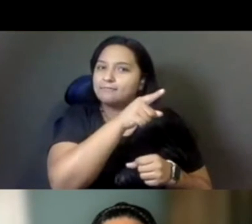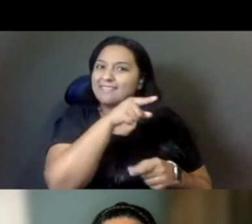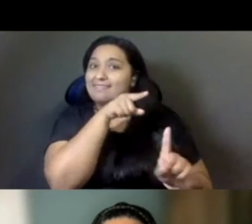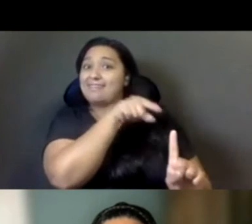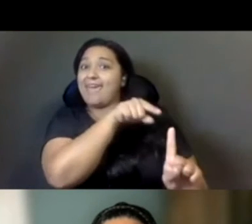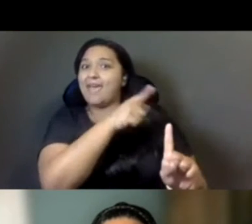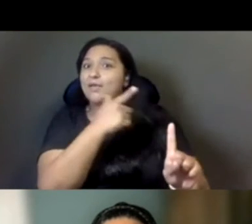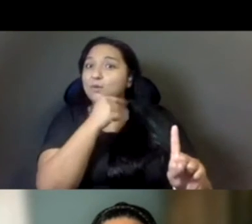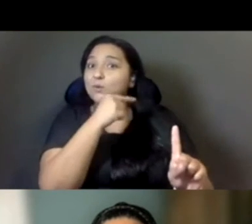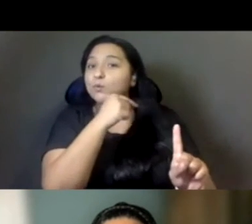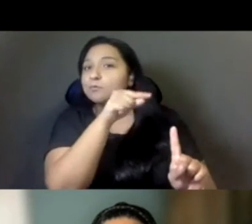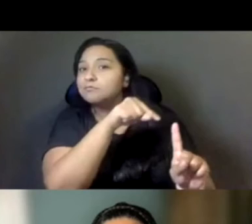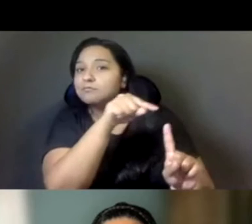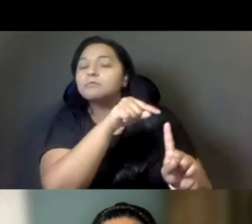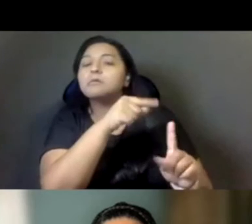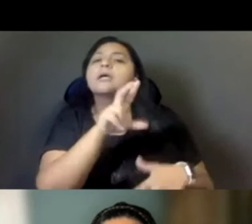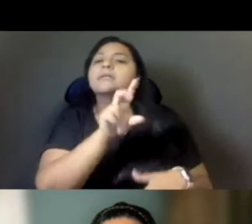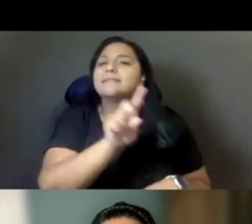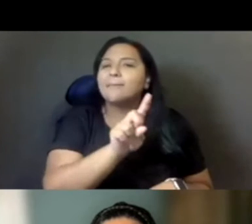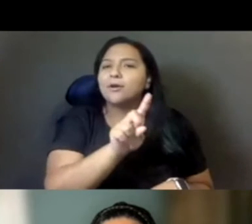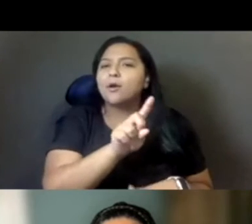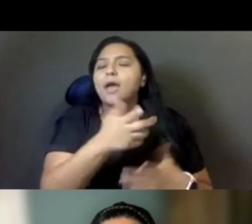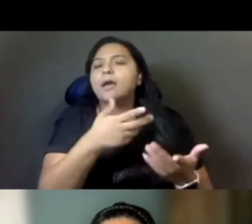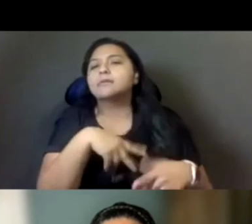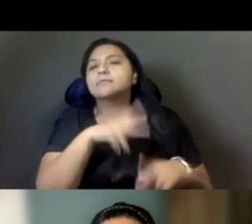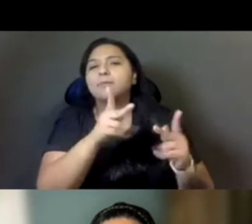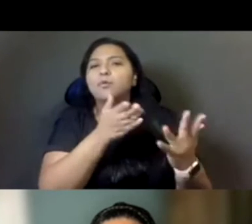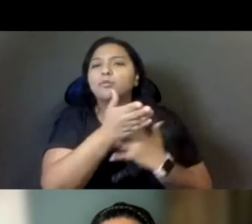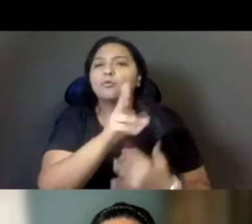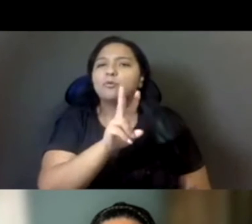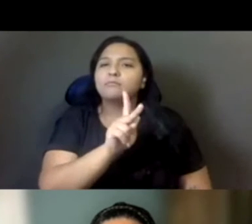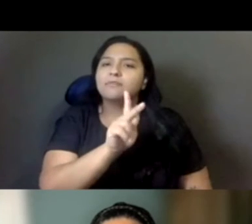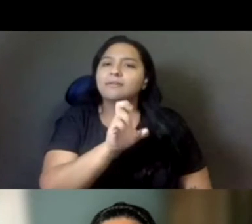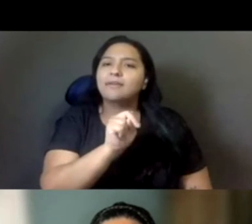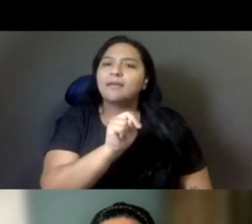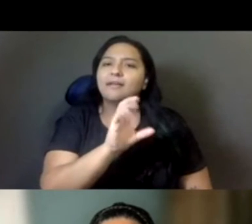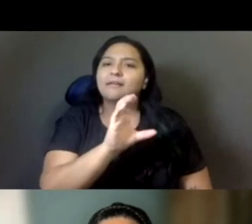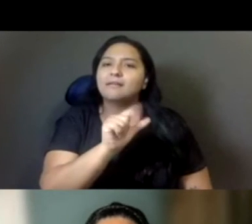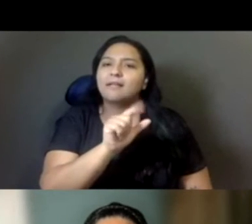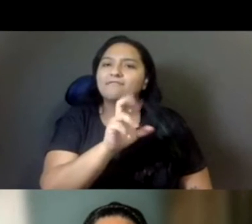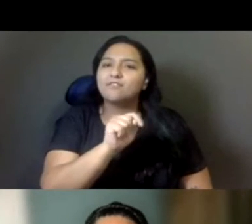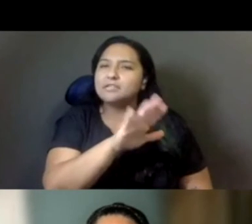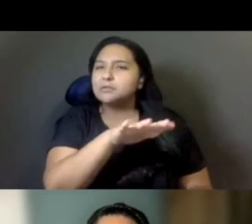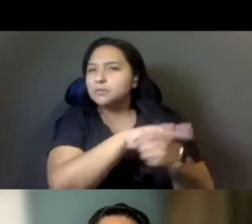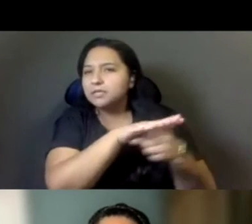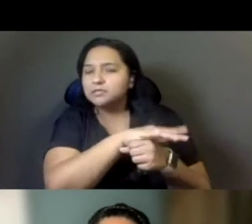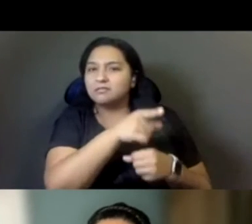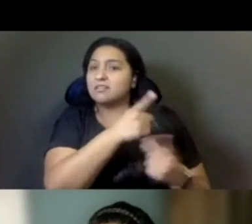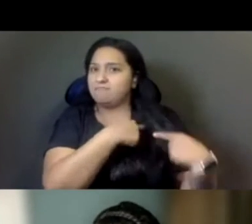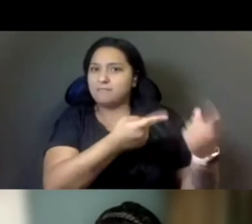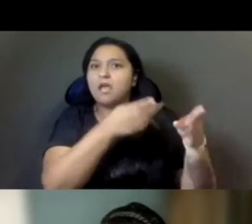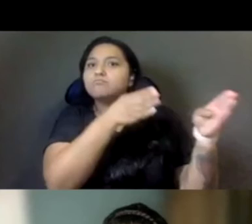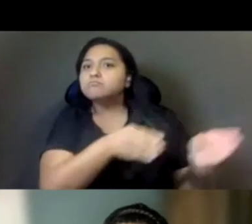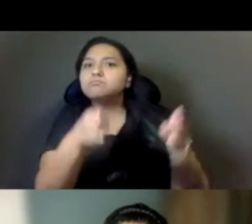to, uh, Democrats folks through Ken Calvert's, uh, region who have been organizing, um, for the past year,